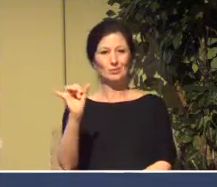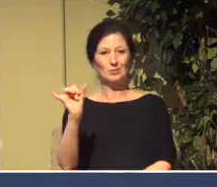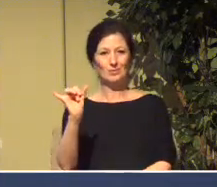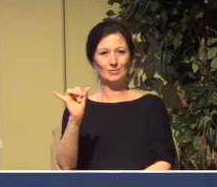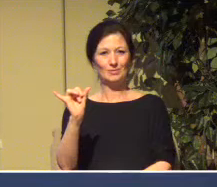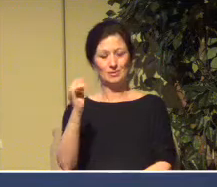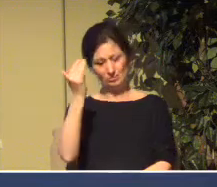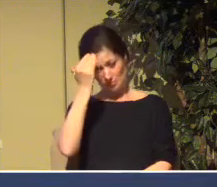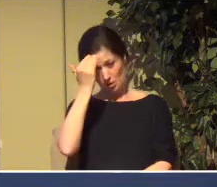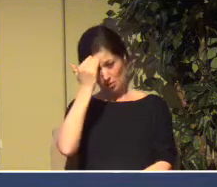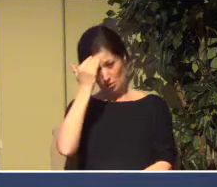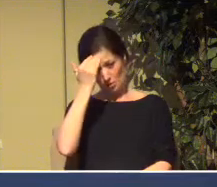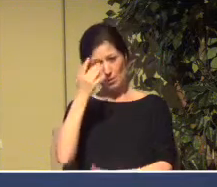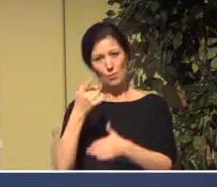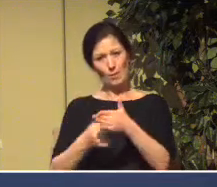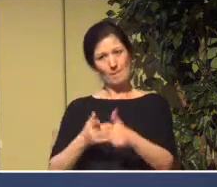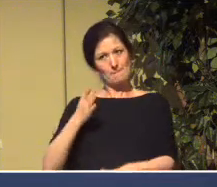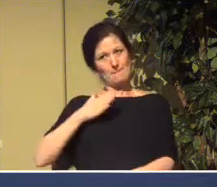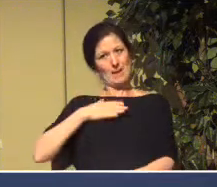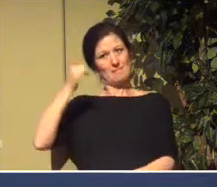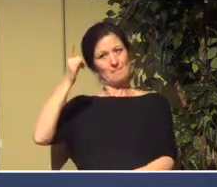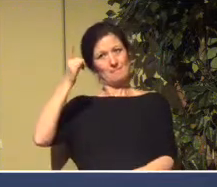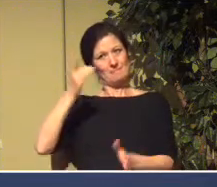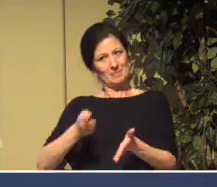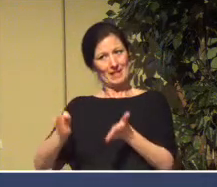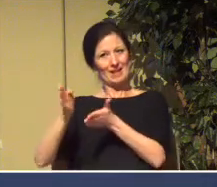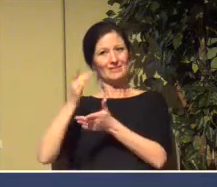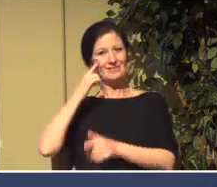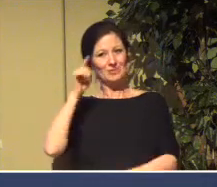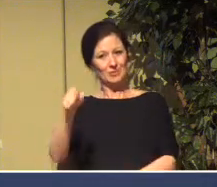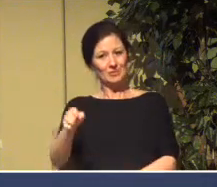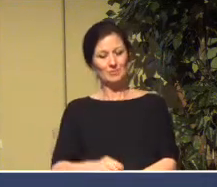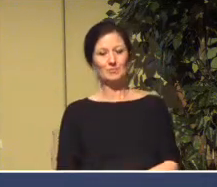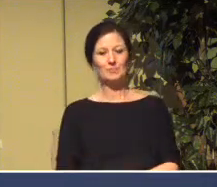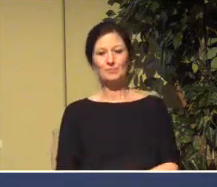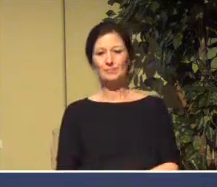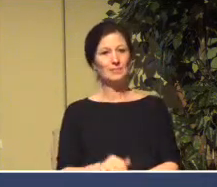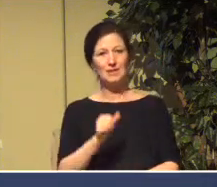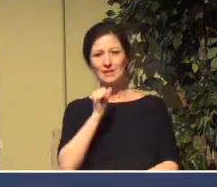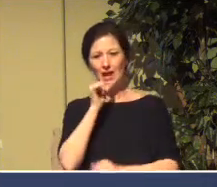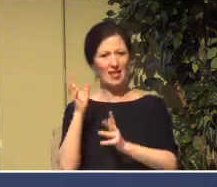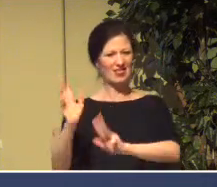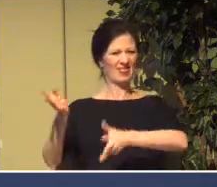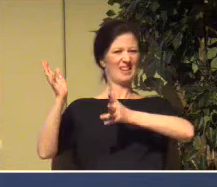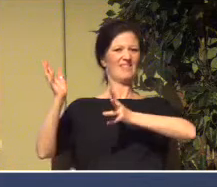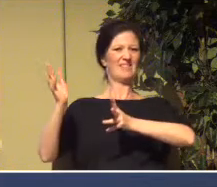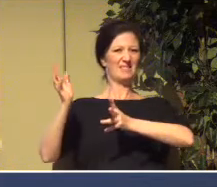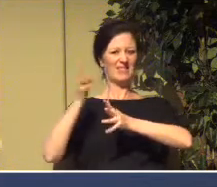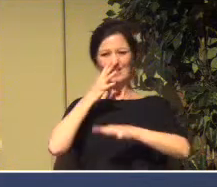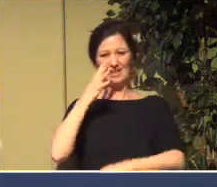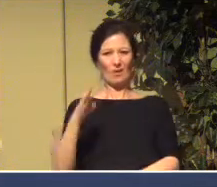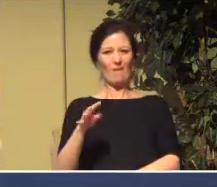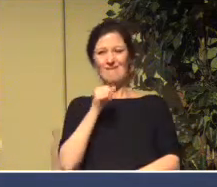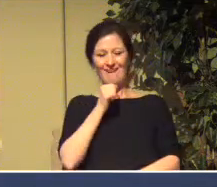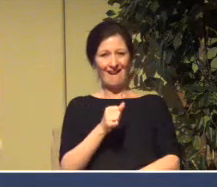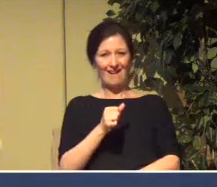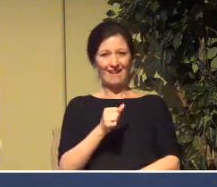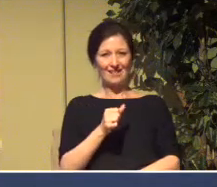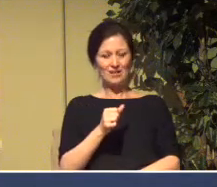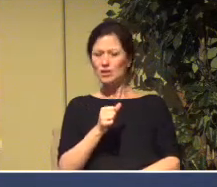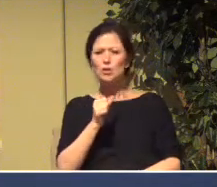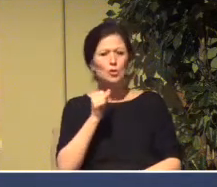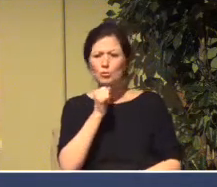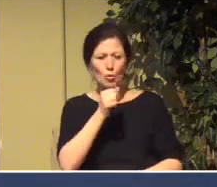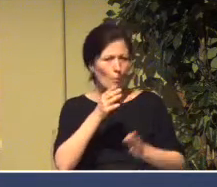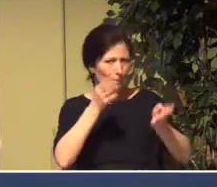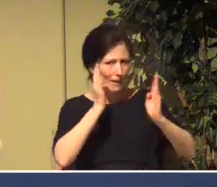how they should live. He has not abandoned them. And he says, don't listen to